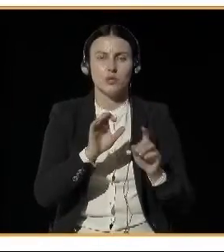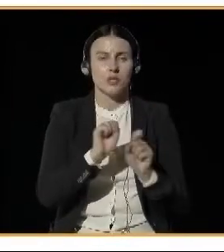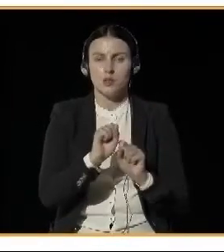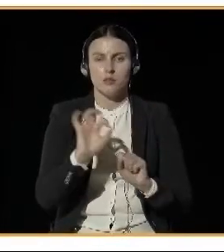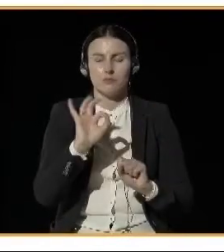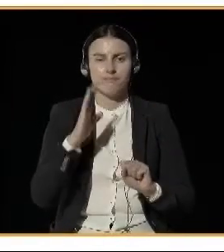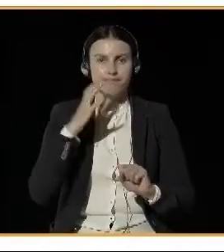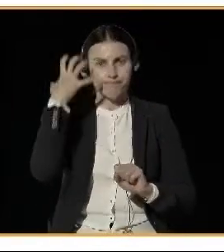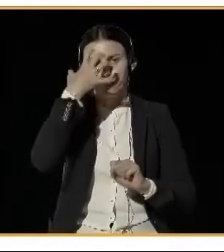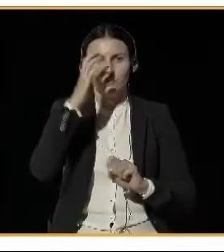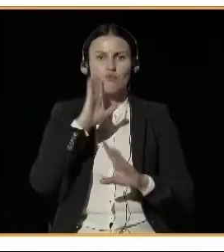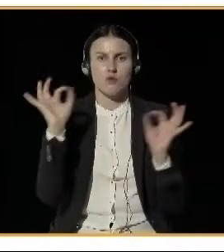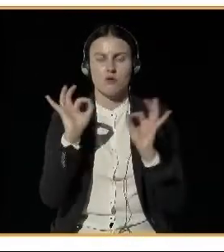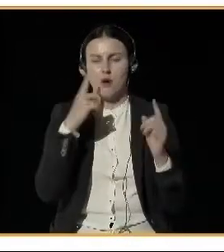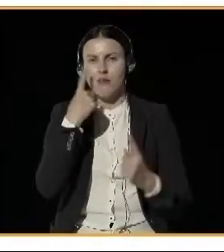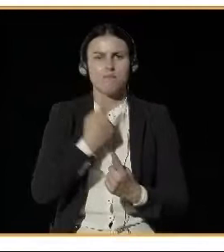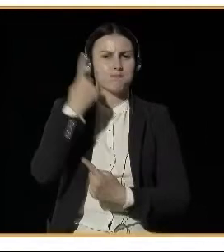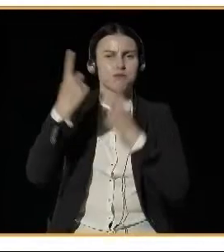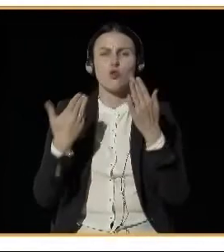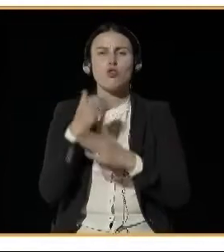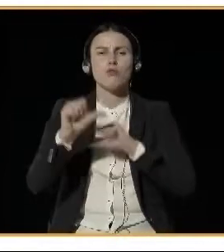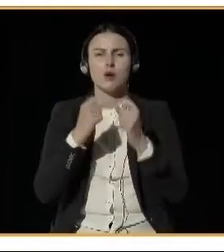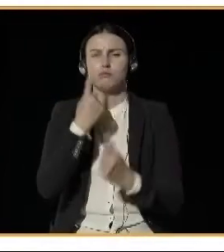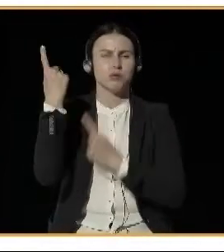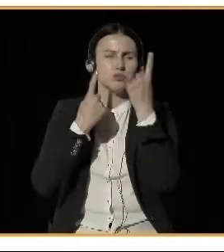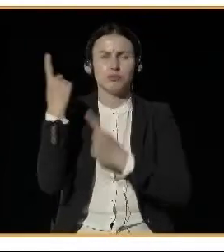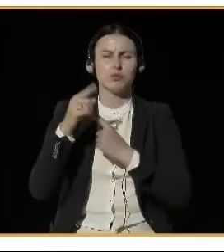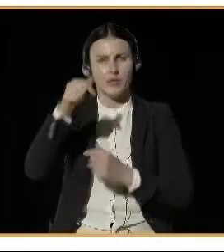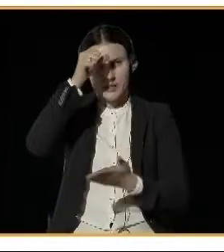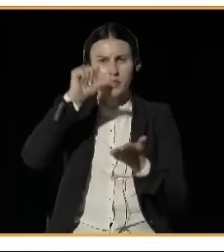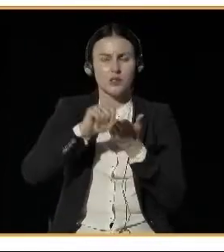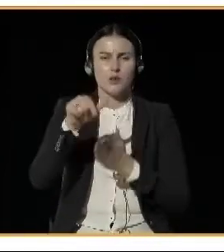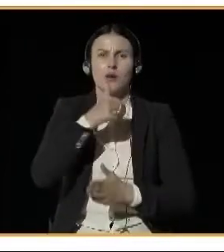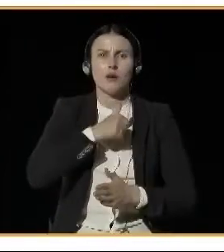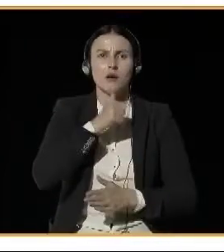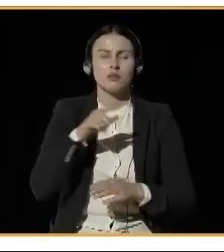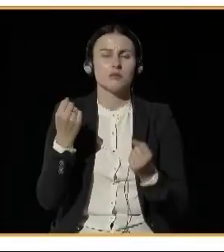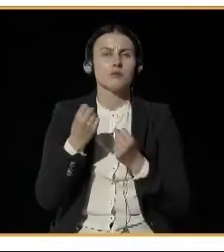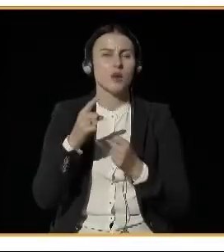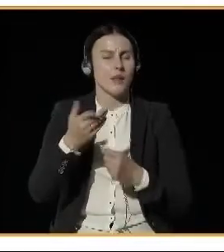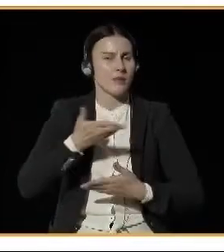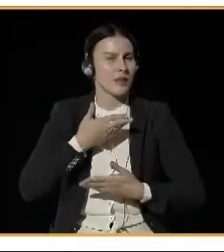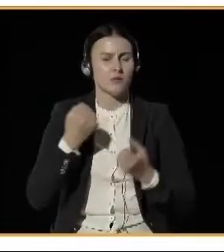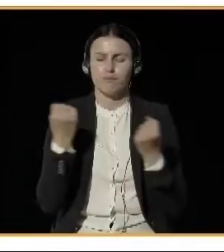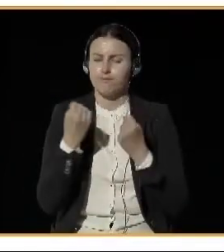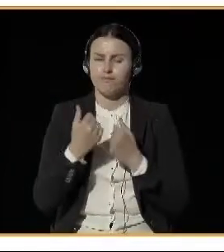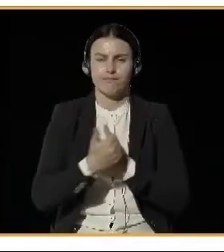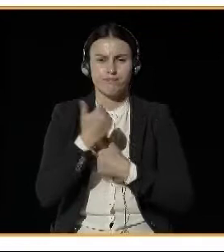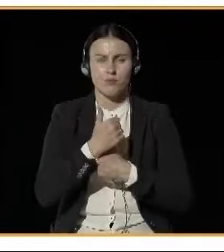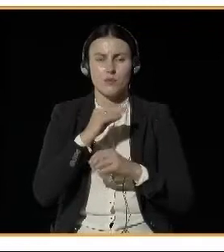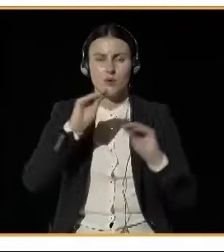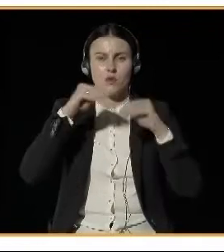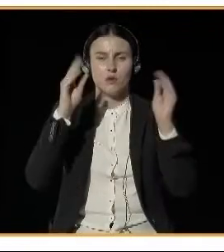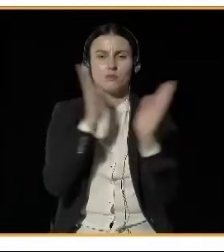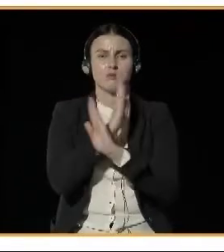high pollution limits. And it's something we're trying to